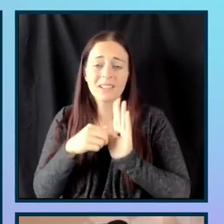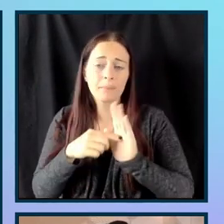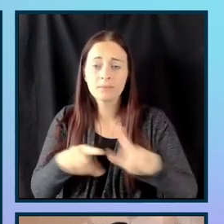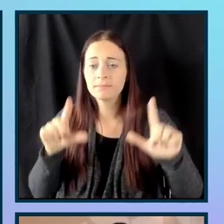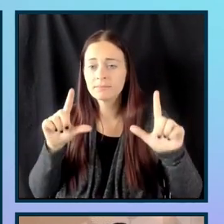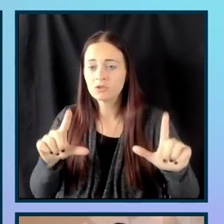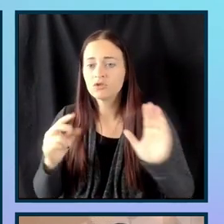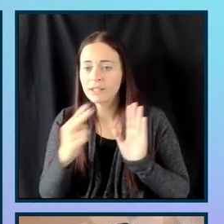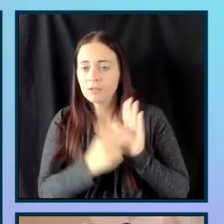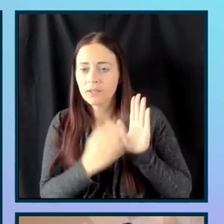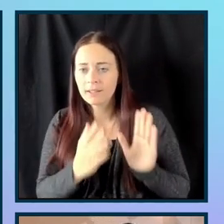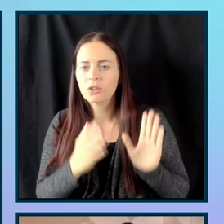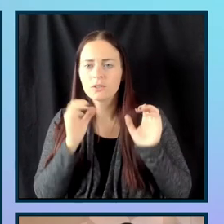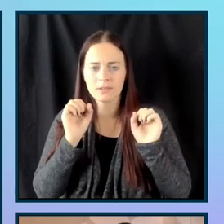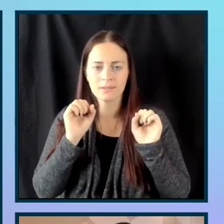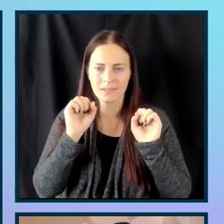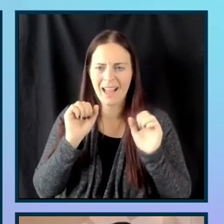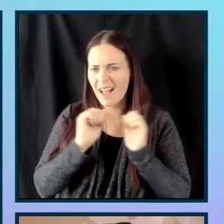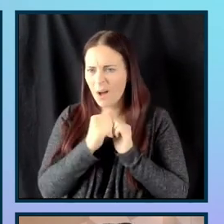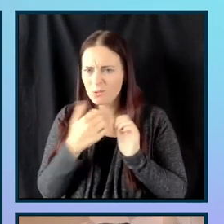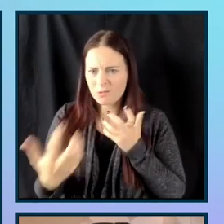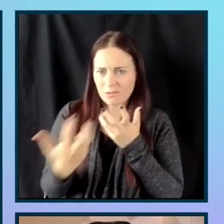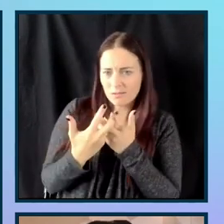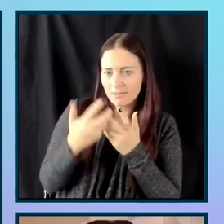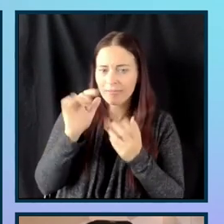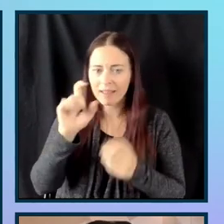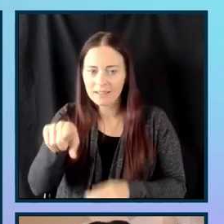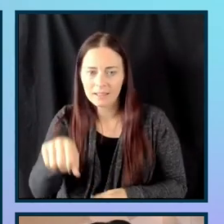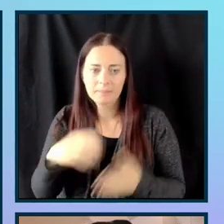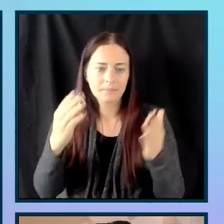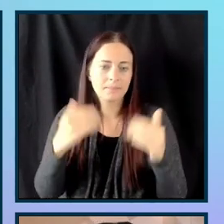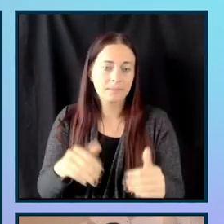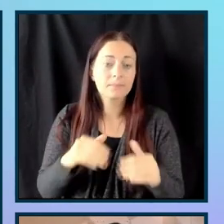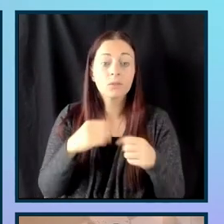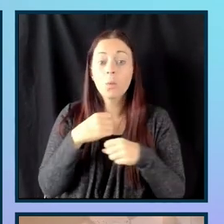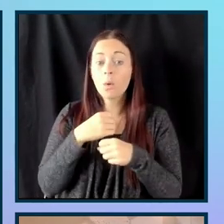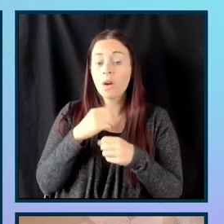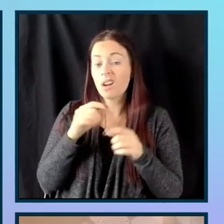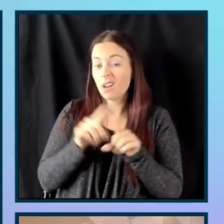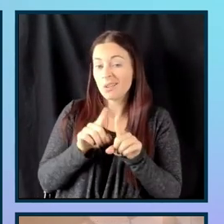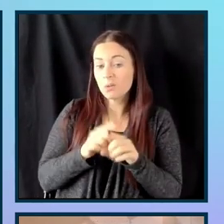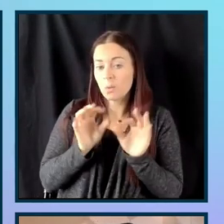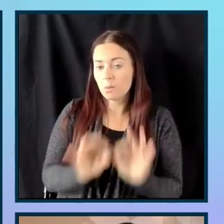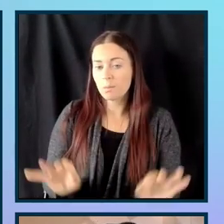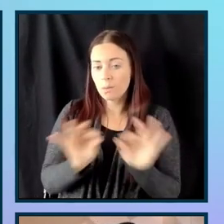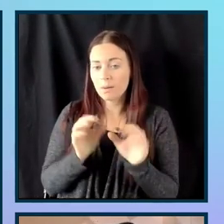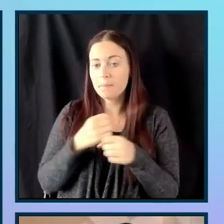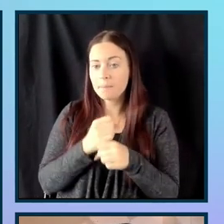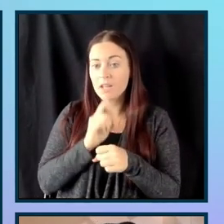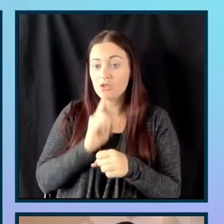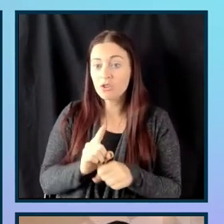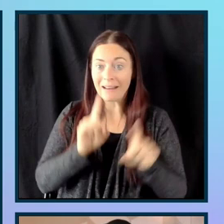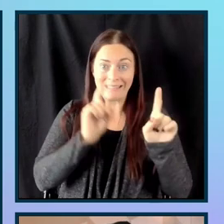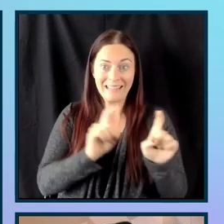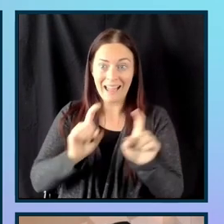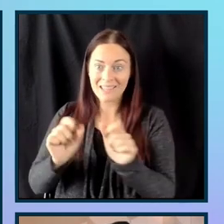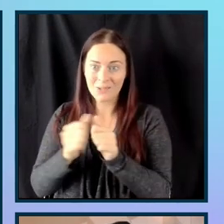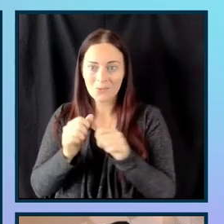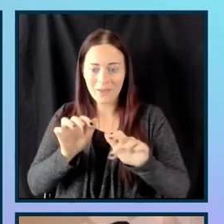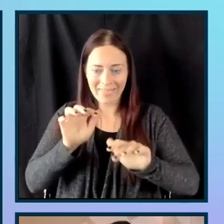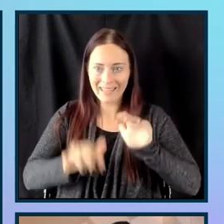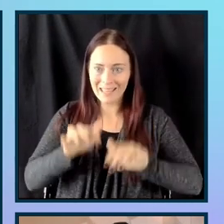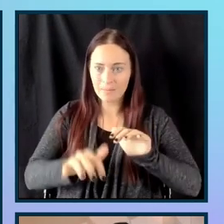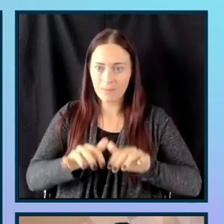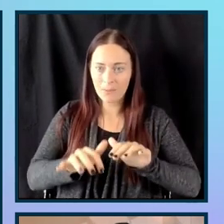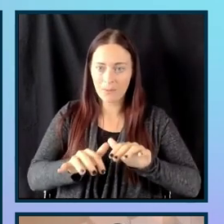you want to make sure that all of your interactive elements are operable by a keyboard. So make sure that you're testing with your keyboards. And even better yet, turn on your screen reader and